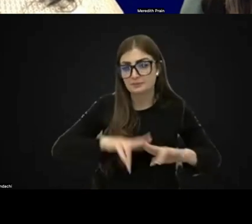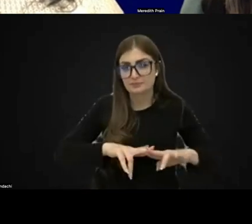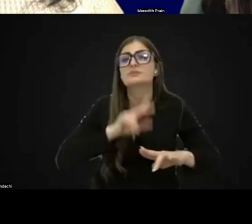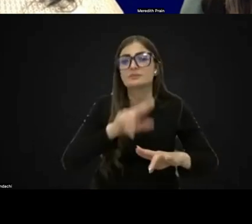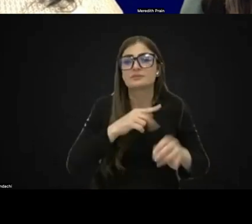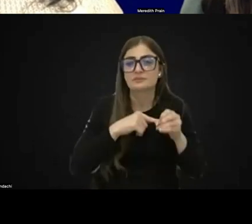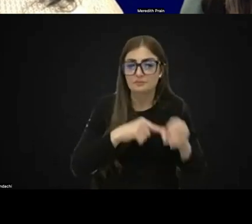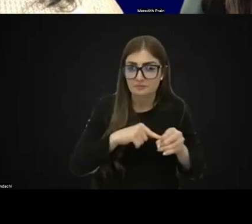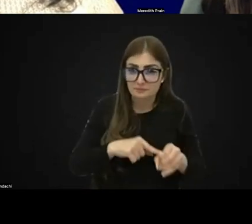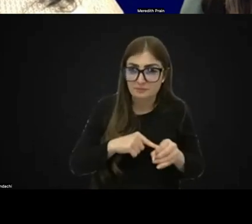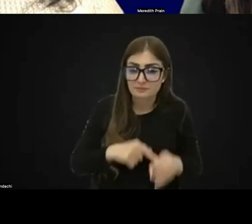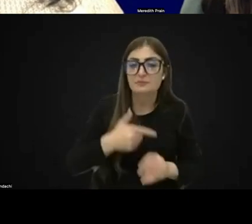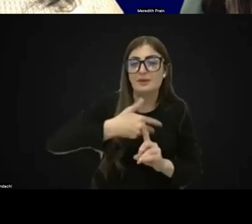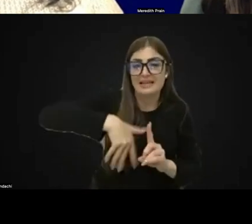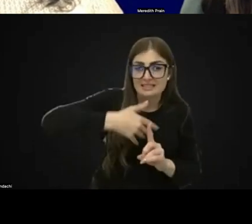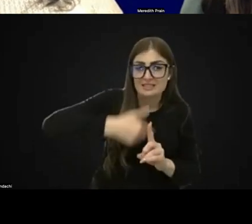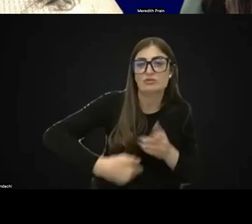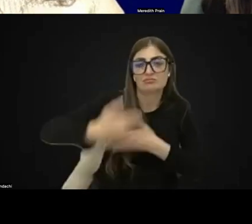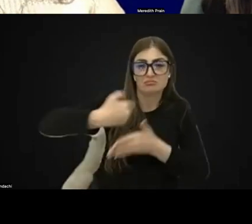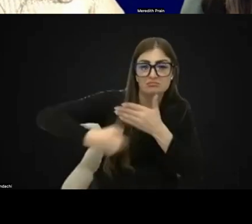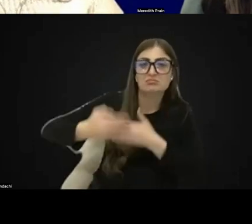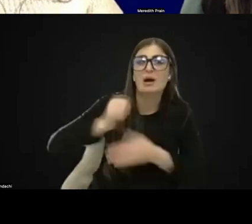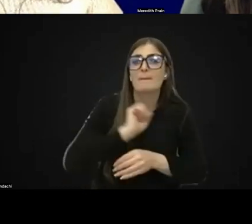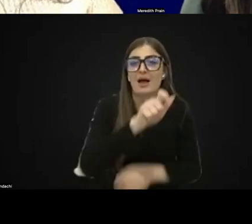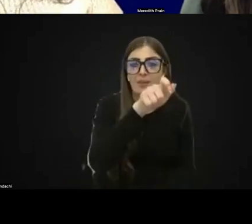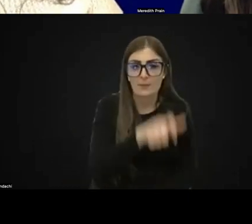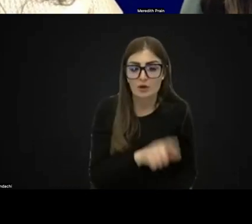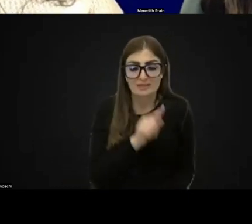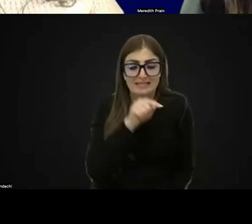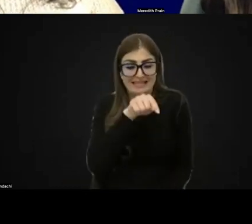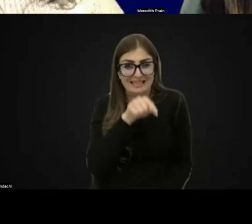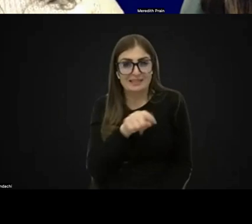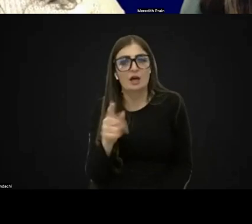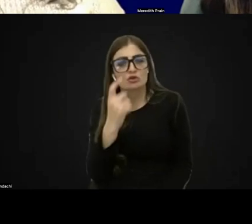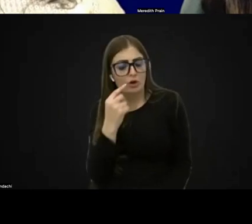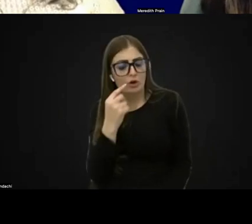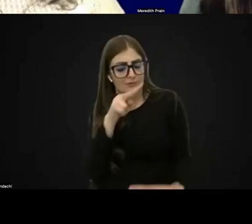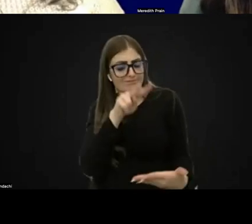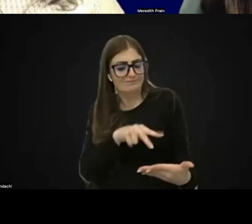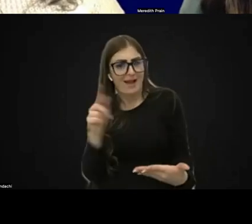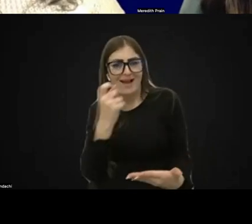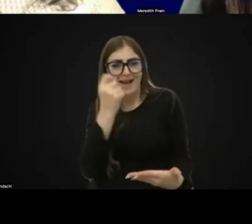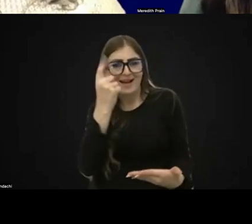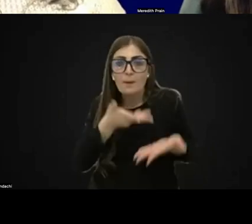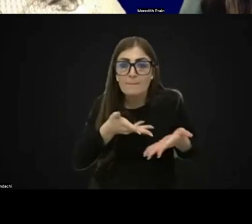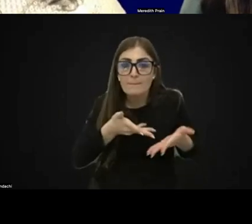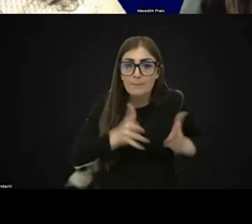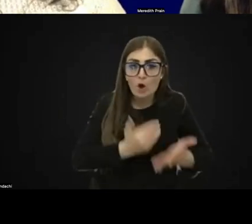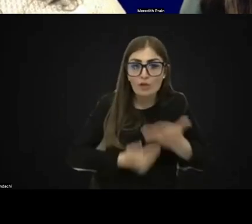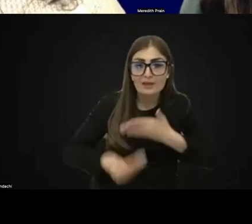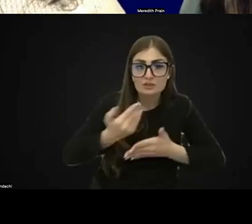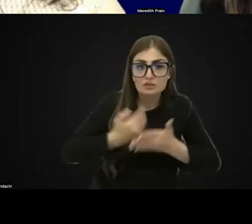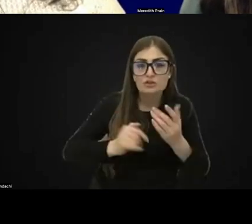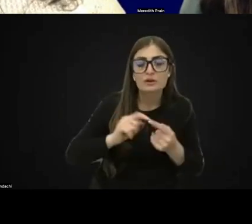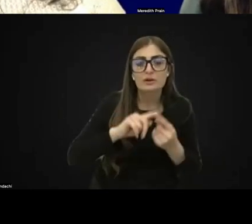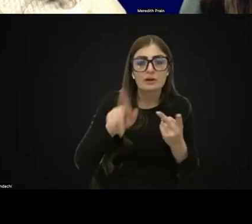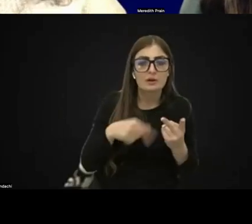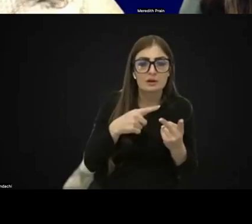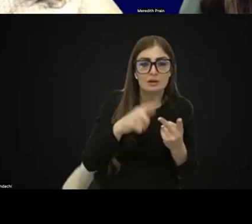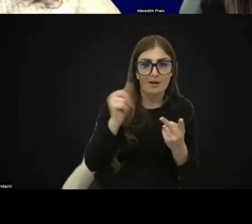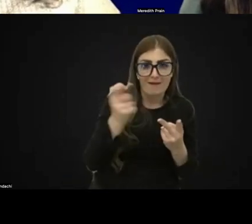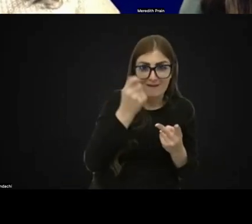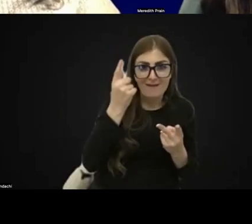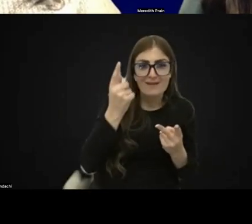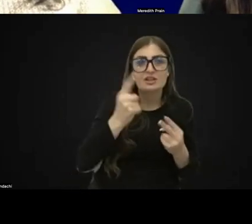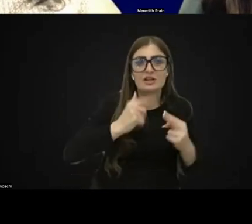history, it's really important for you to understand the birth history and understand the